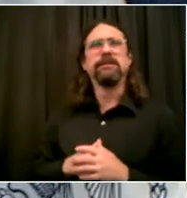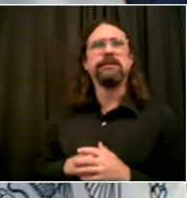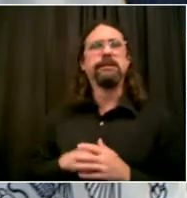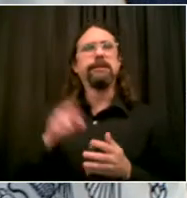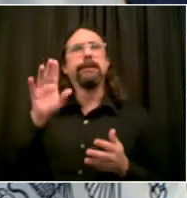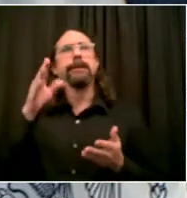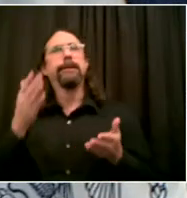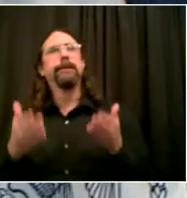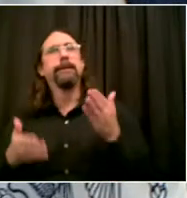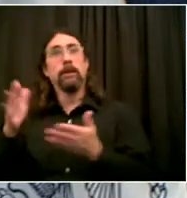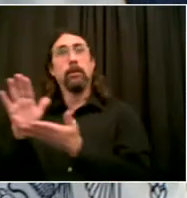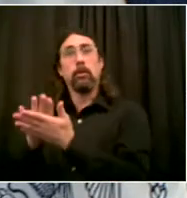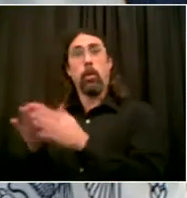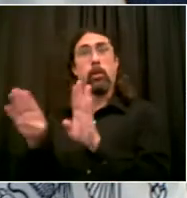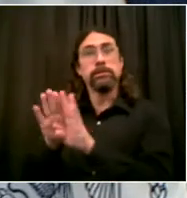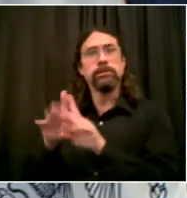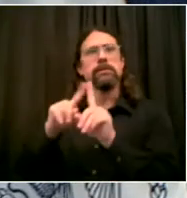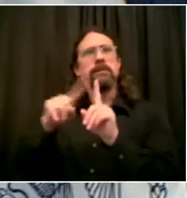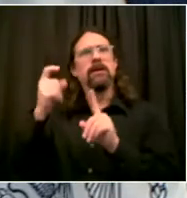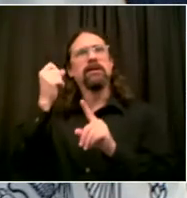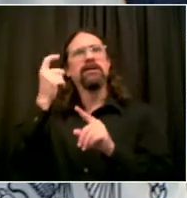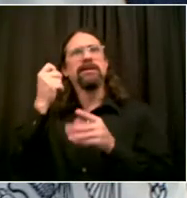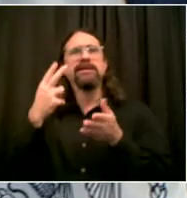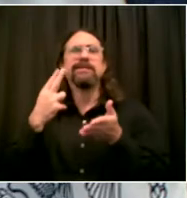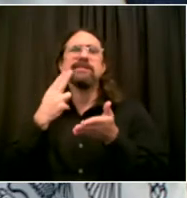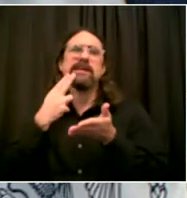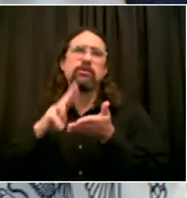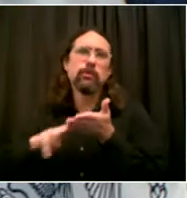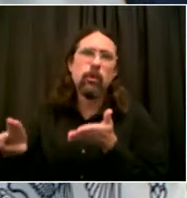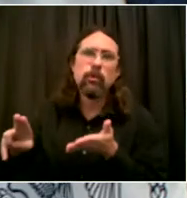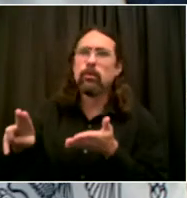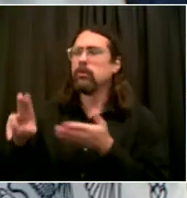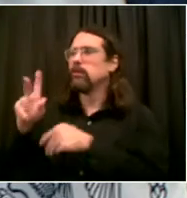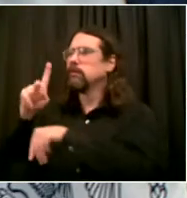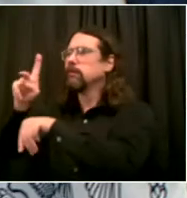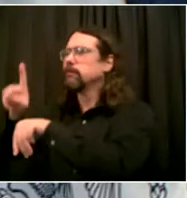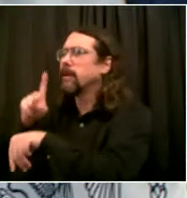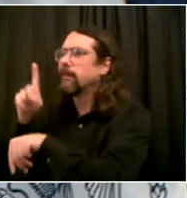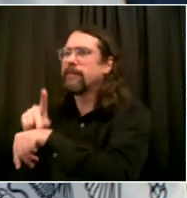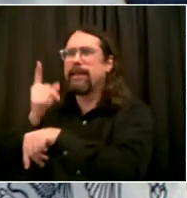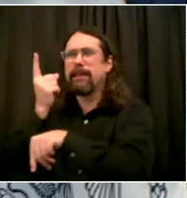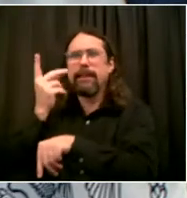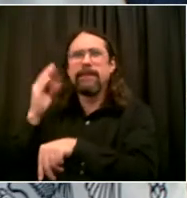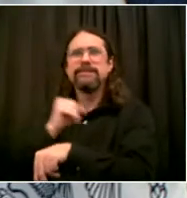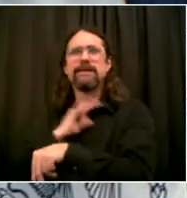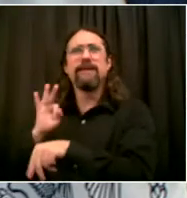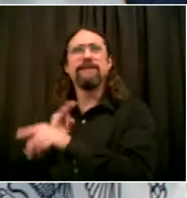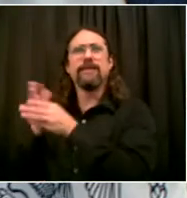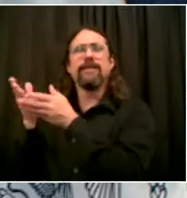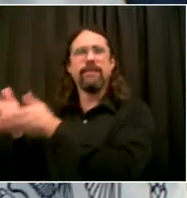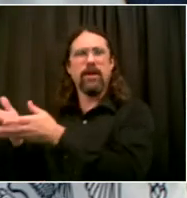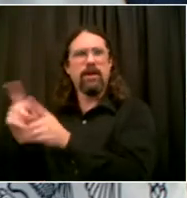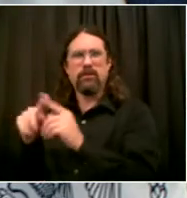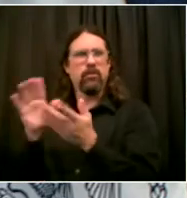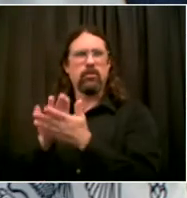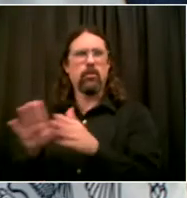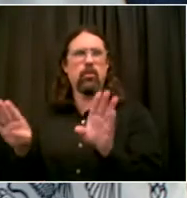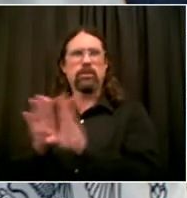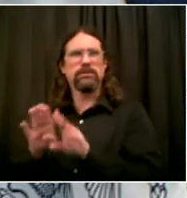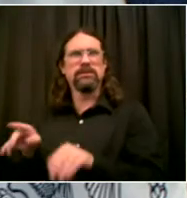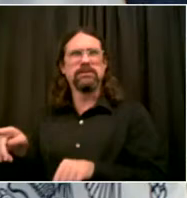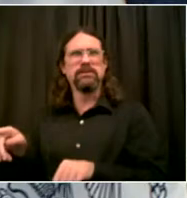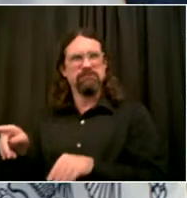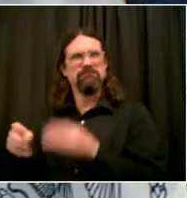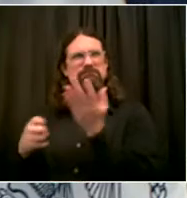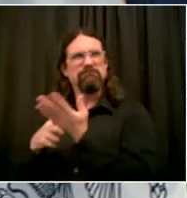the inspector said, well, I have a list. And it seemed that she believed that there was a list to give summons to not to check if they were open. So I'm